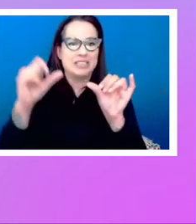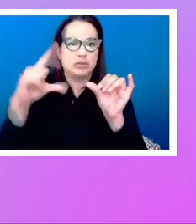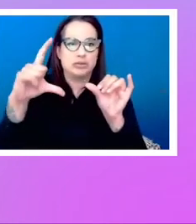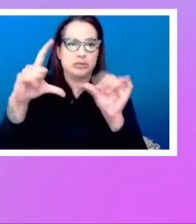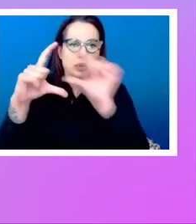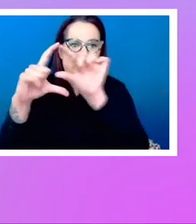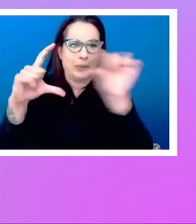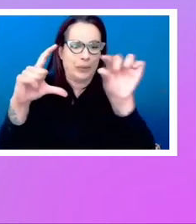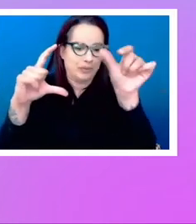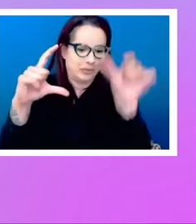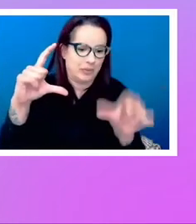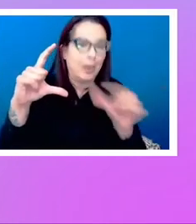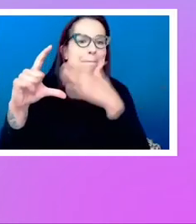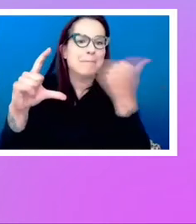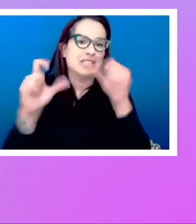for.